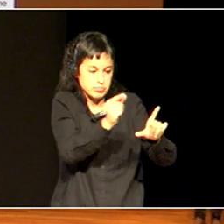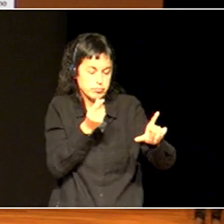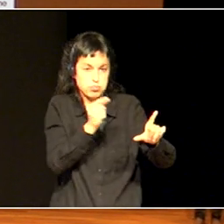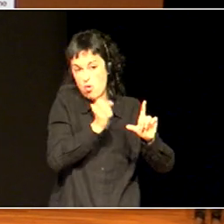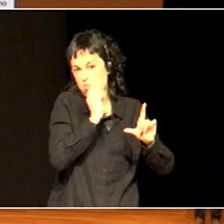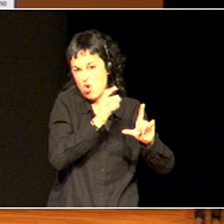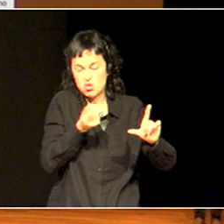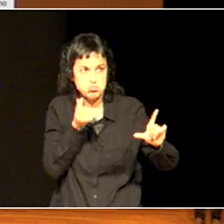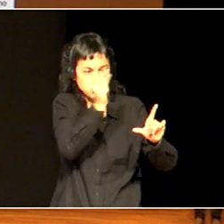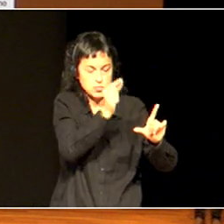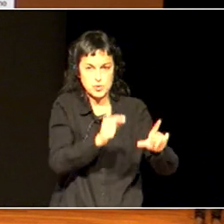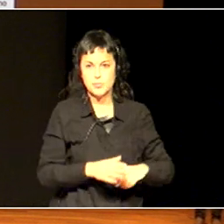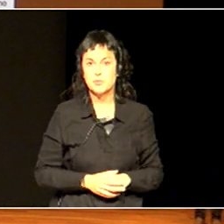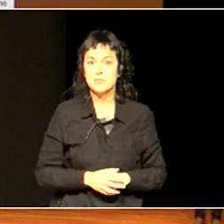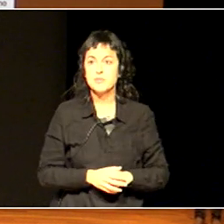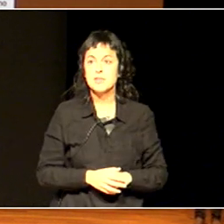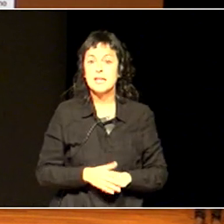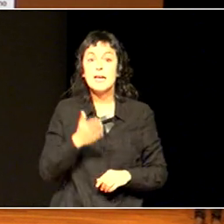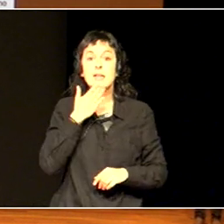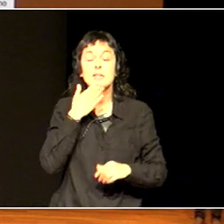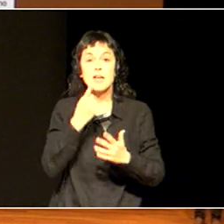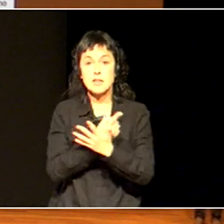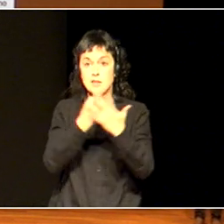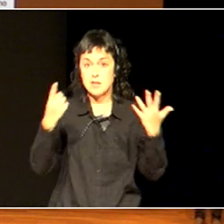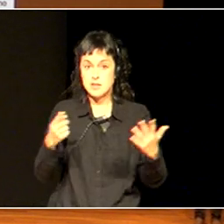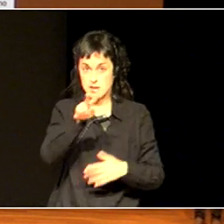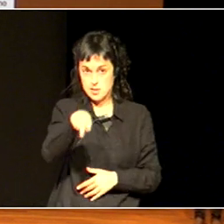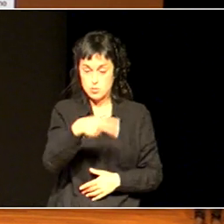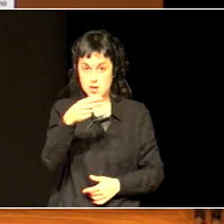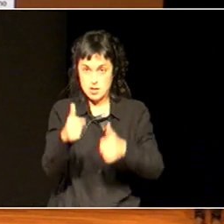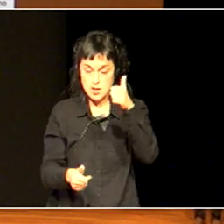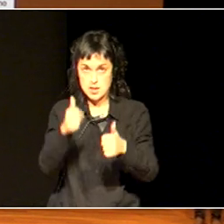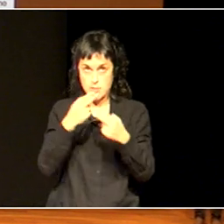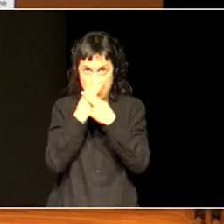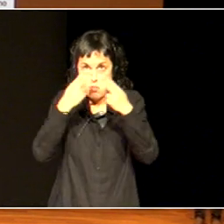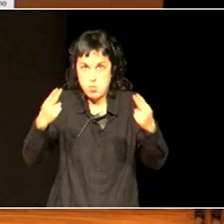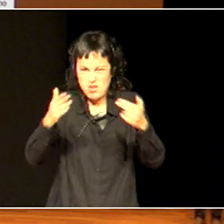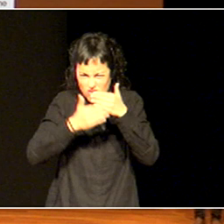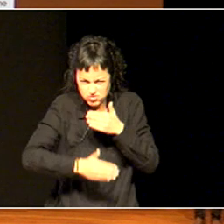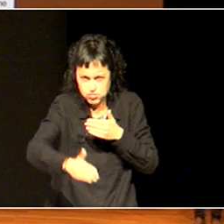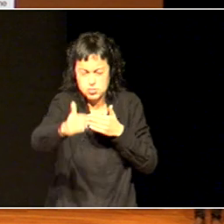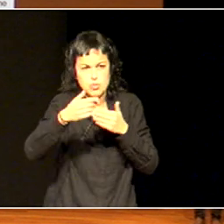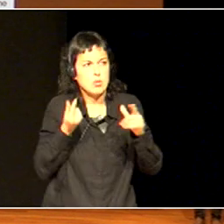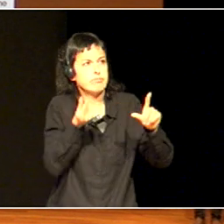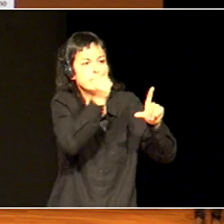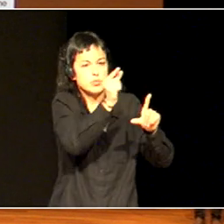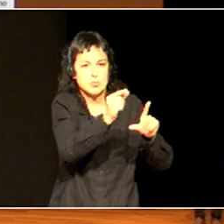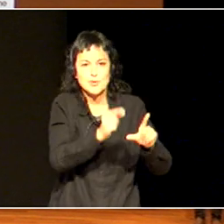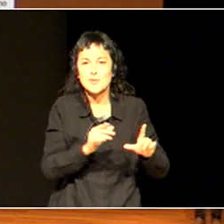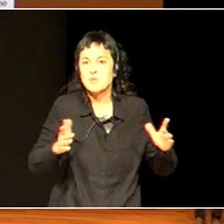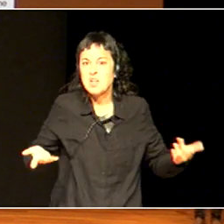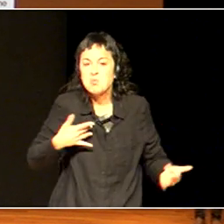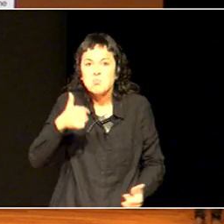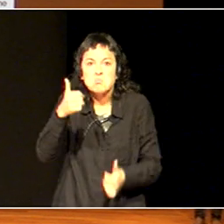Well, education is about unpredictability. It's about not knowing the future. It's not about predicting what children will